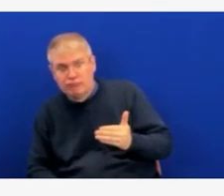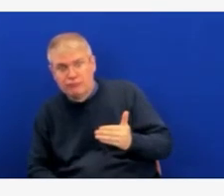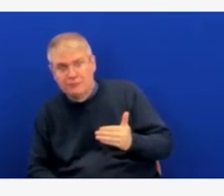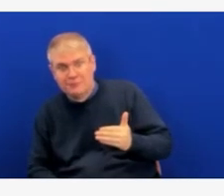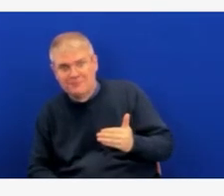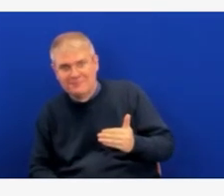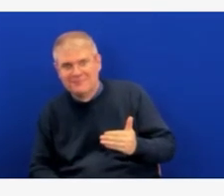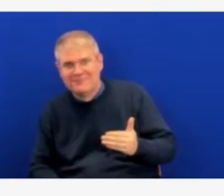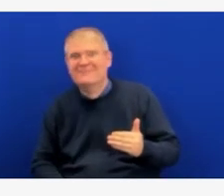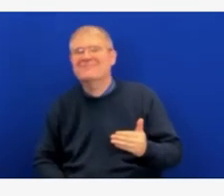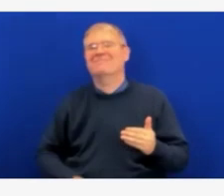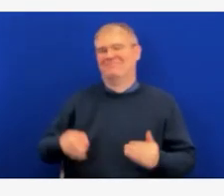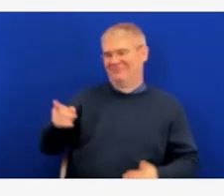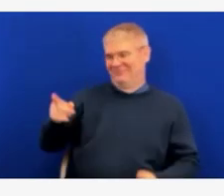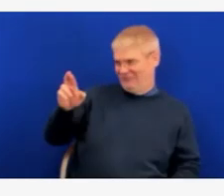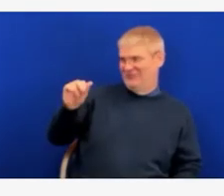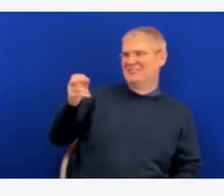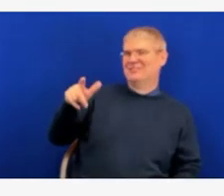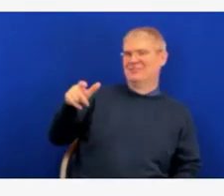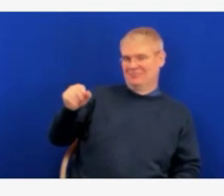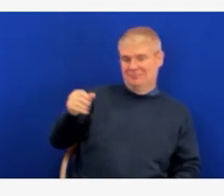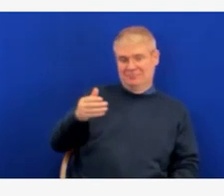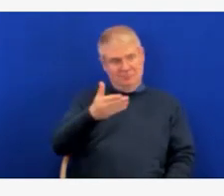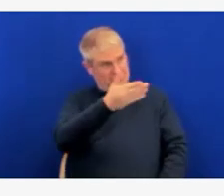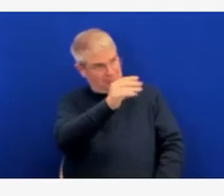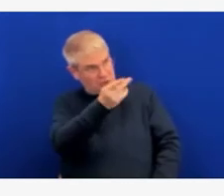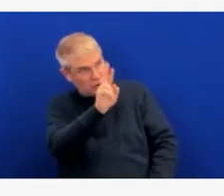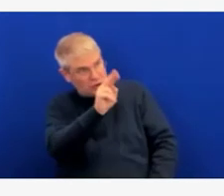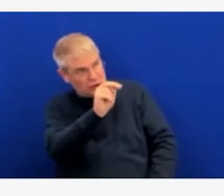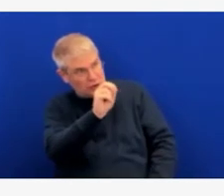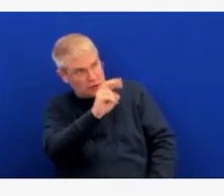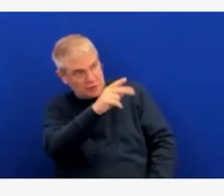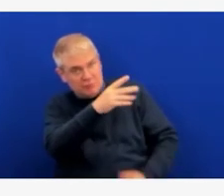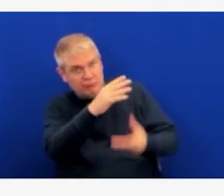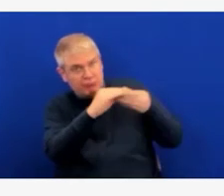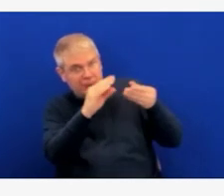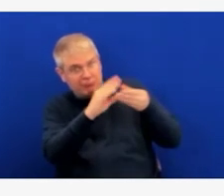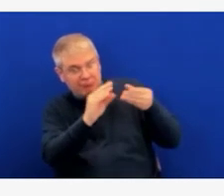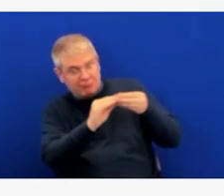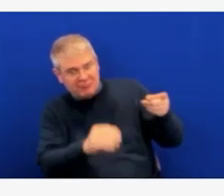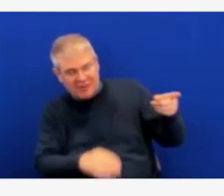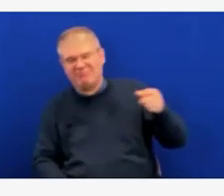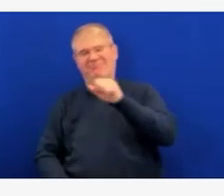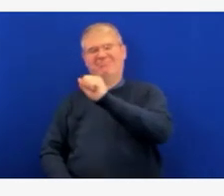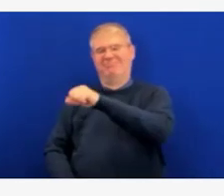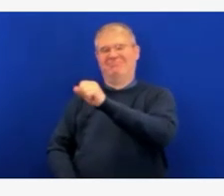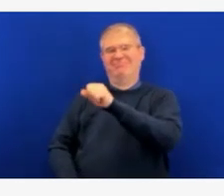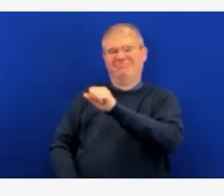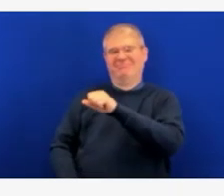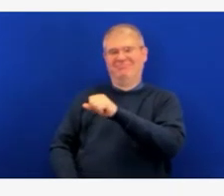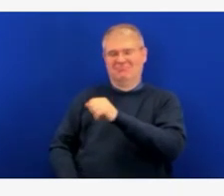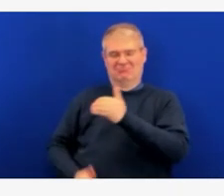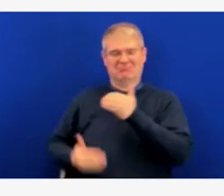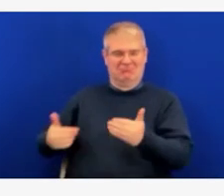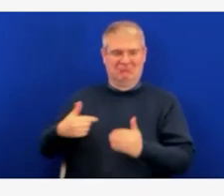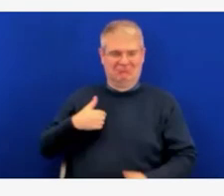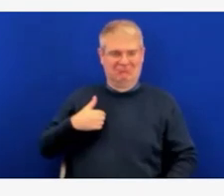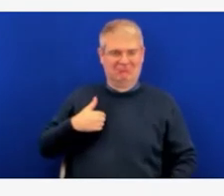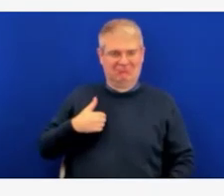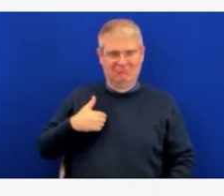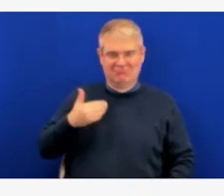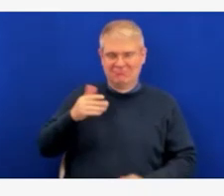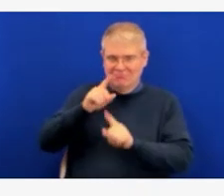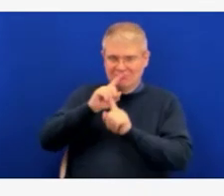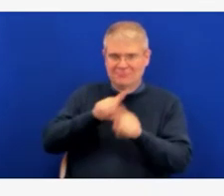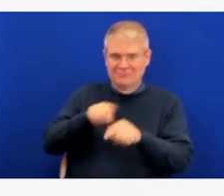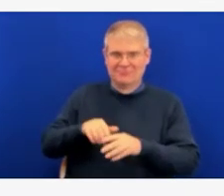Yeah, thanks, Rachel. So, yeah, well, it's different in